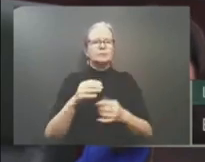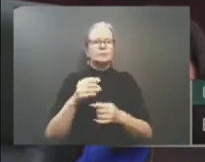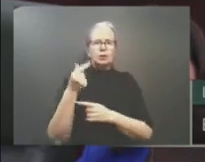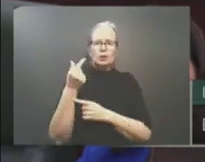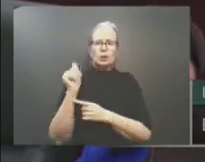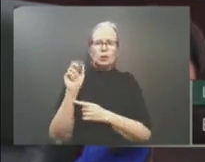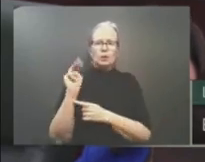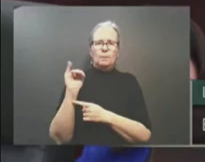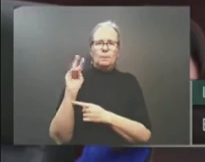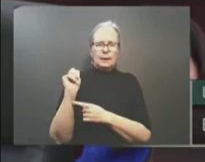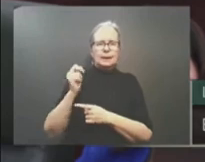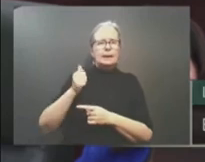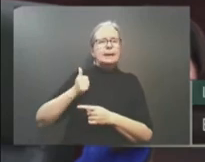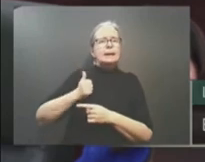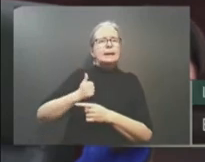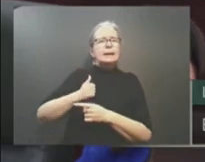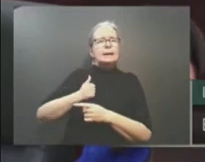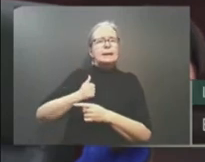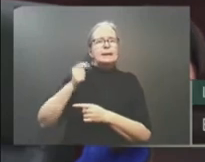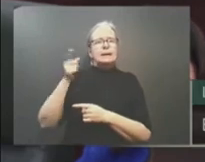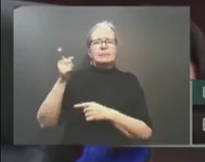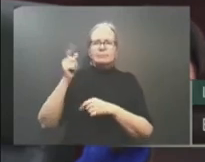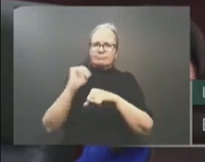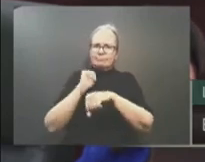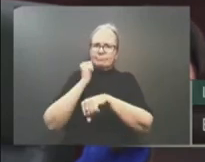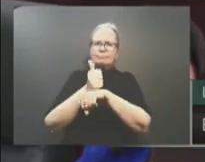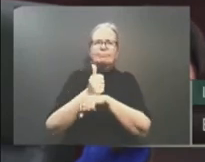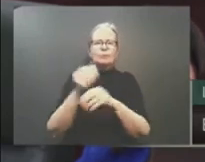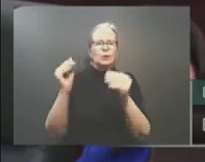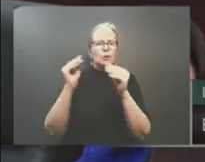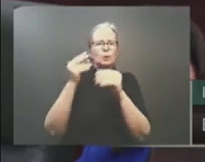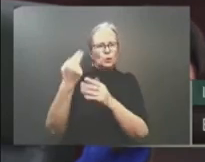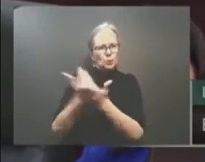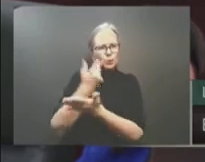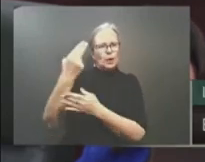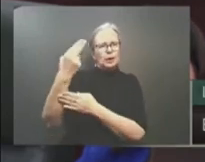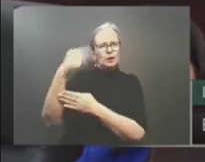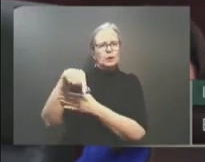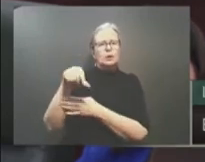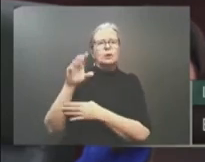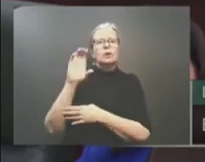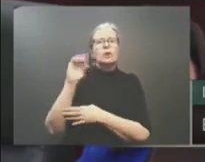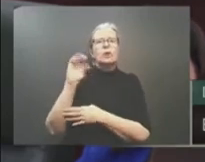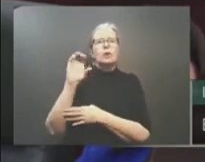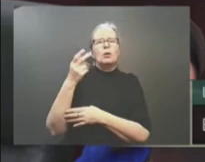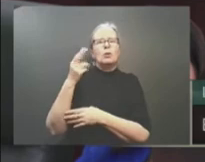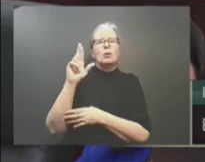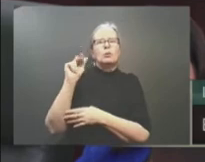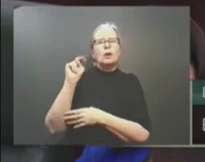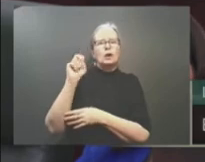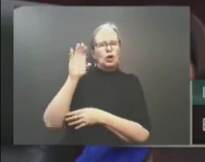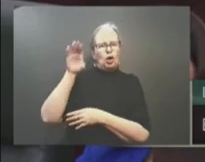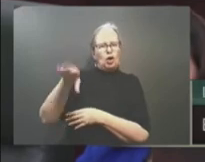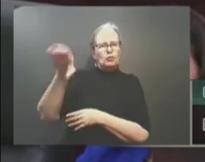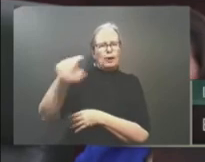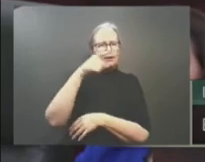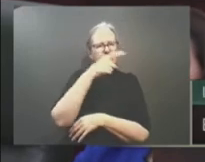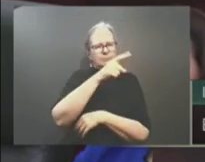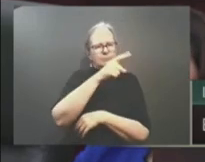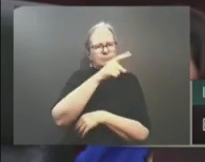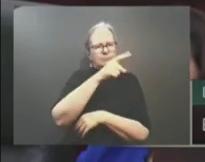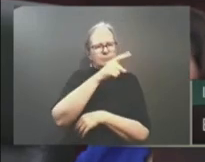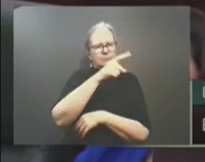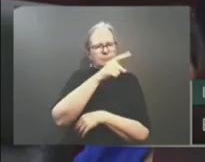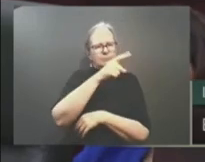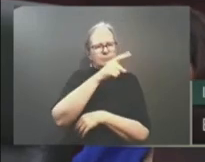$720 million in the heartland for a biodiesel refinery. Drilling activity in the oil and gas sector ramped up to an eight-year